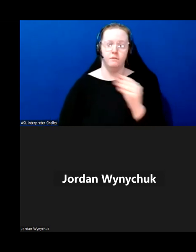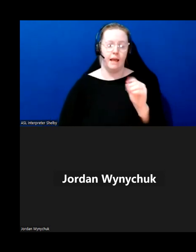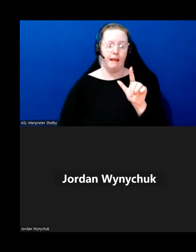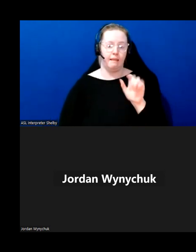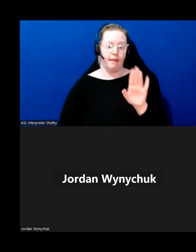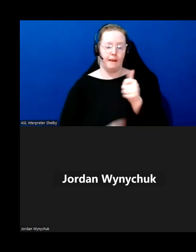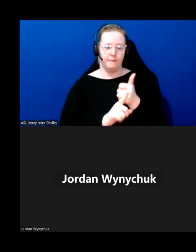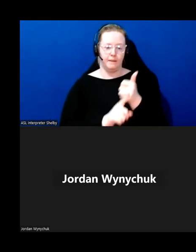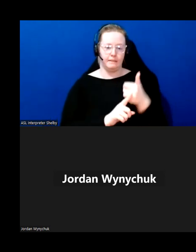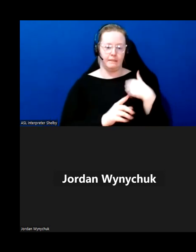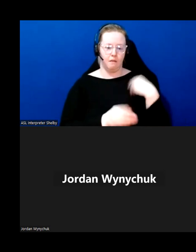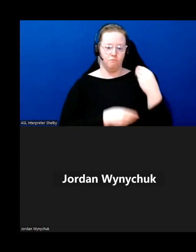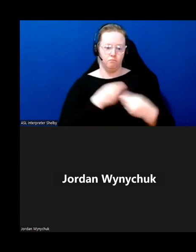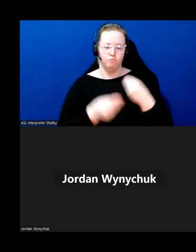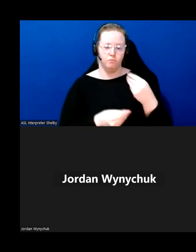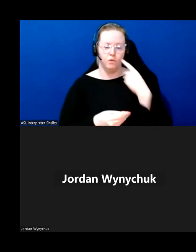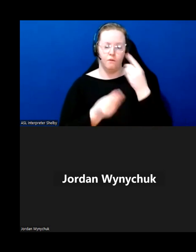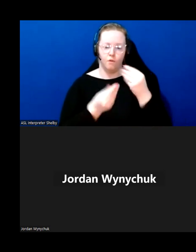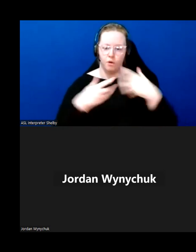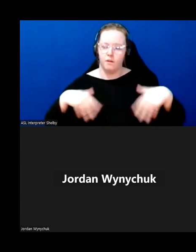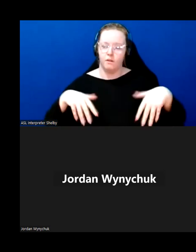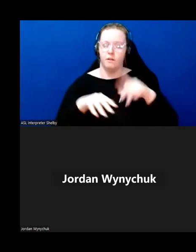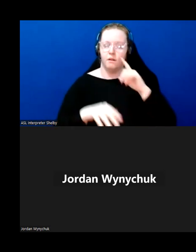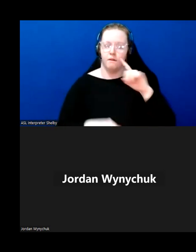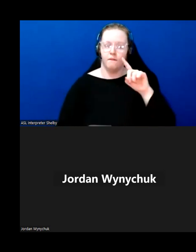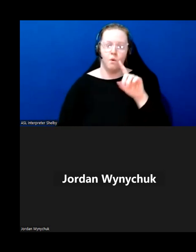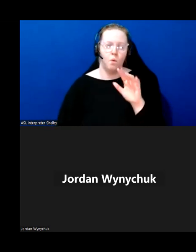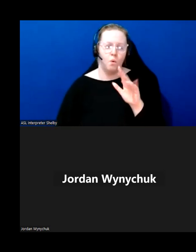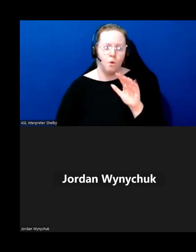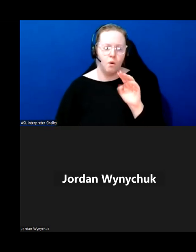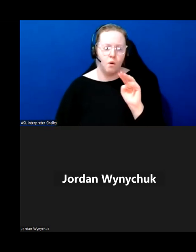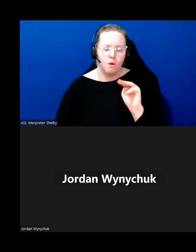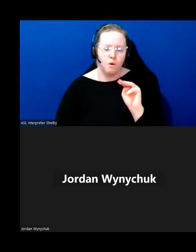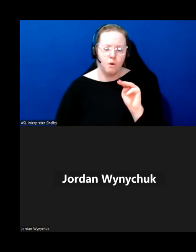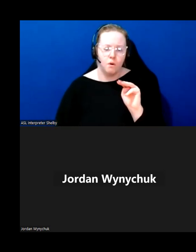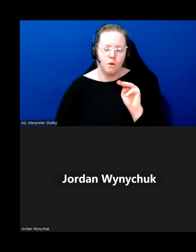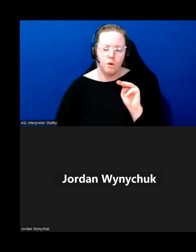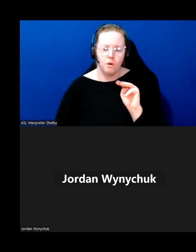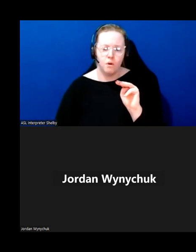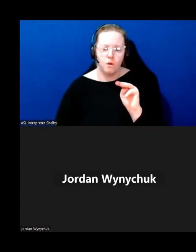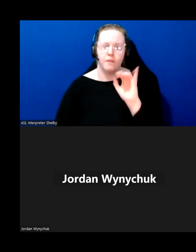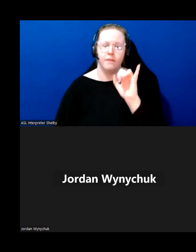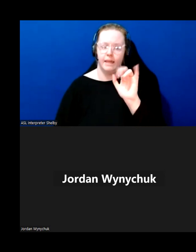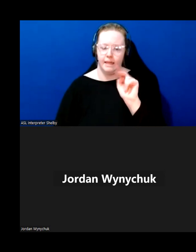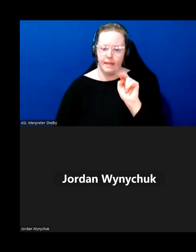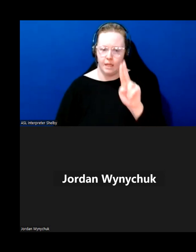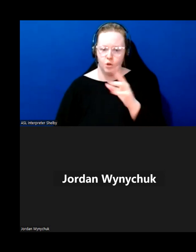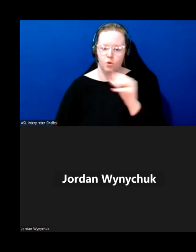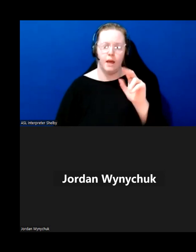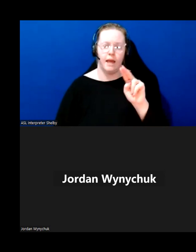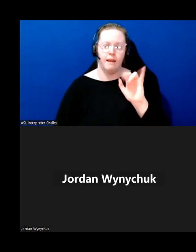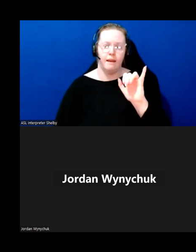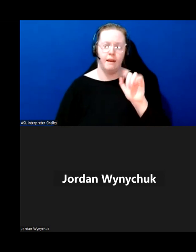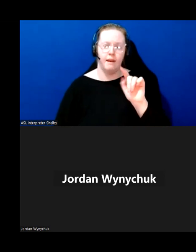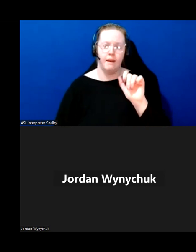the innu of new nazi avut and the